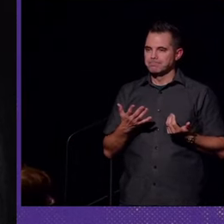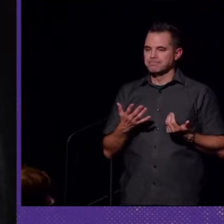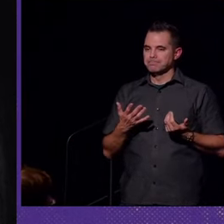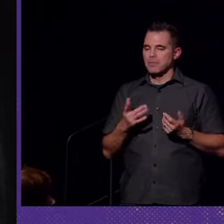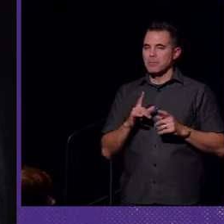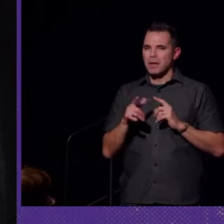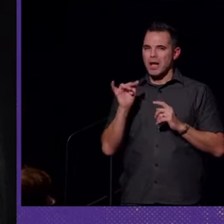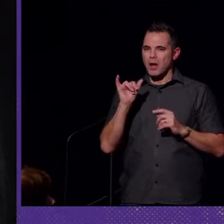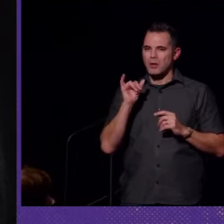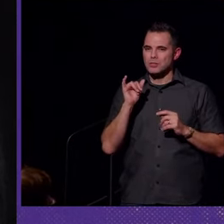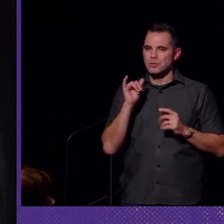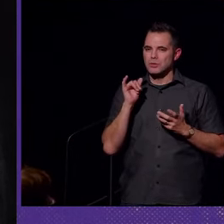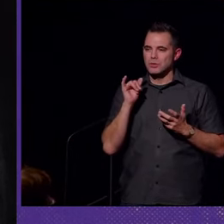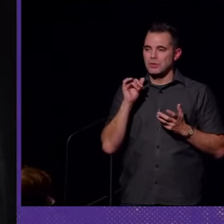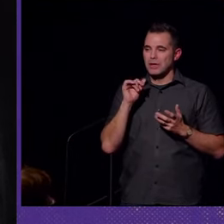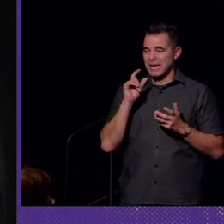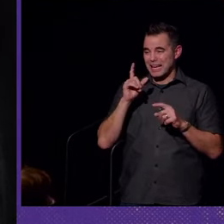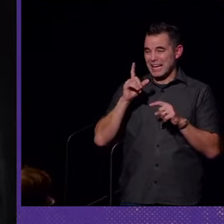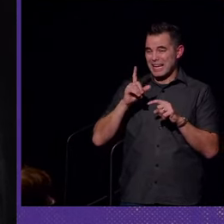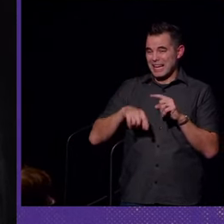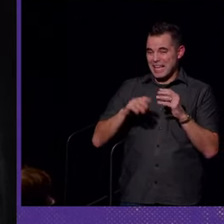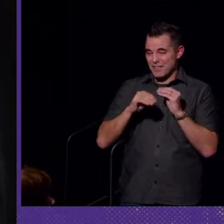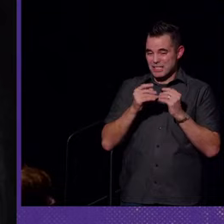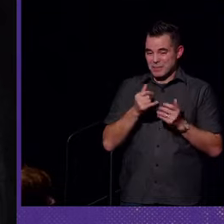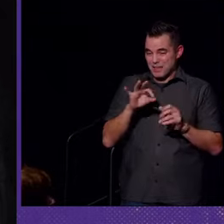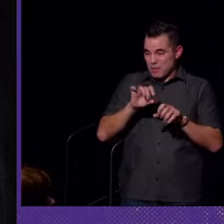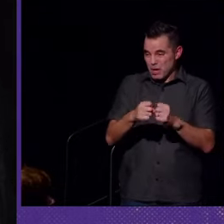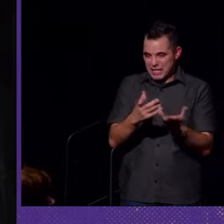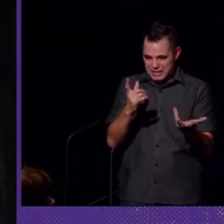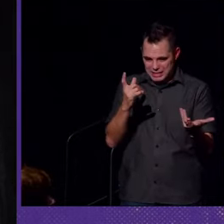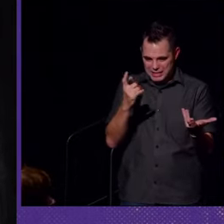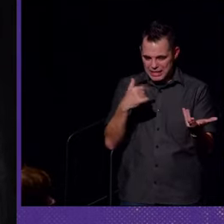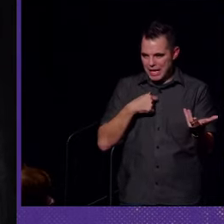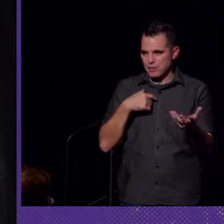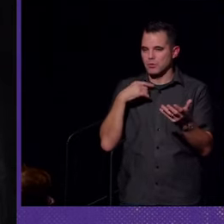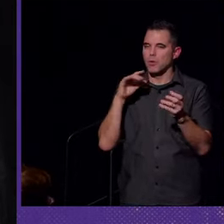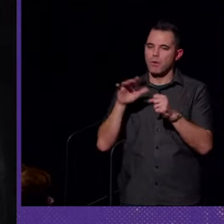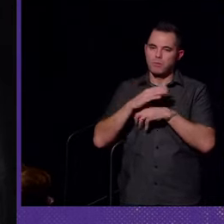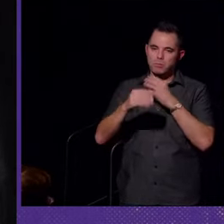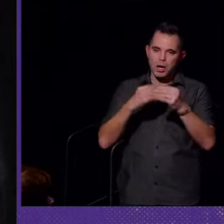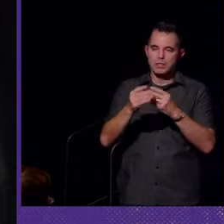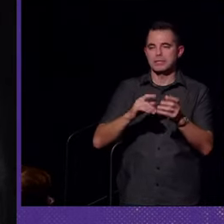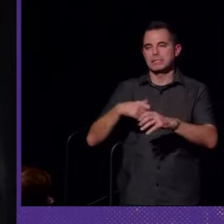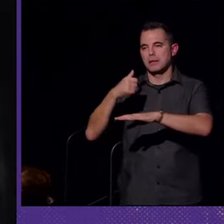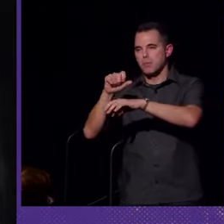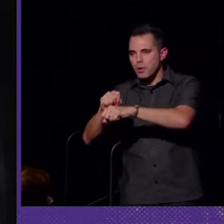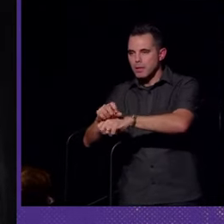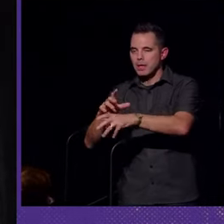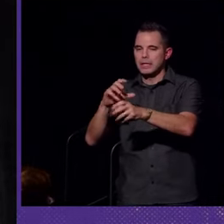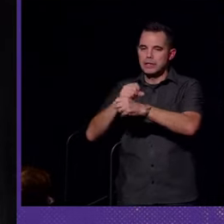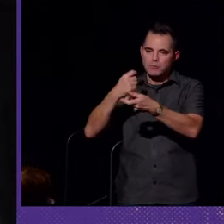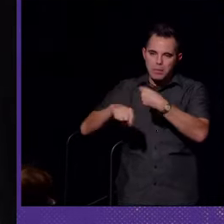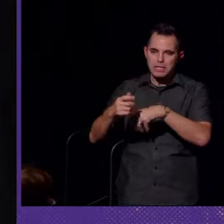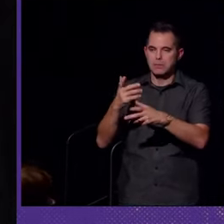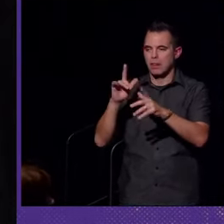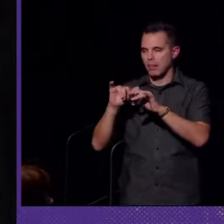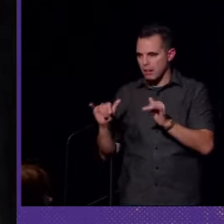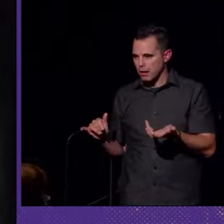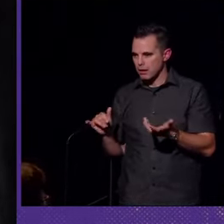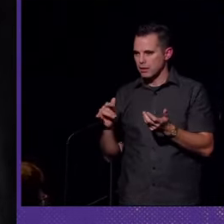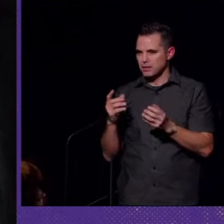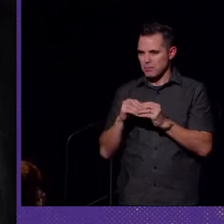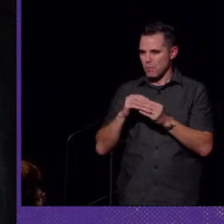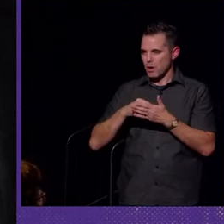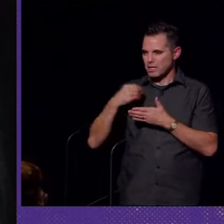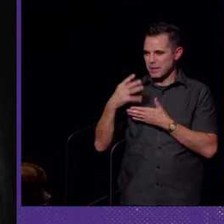But I also can fix them. If they break, I have to have this whole process of, like, setting an appointment and getting a replacement, you know, and it's